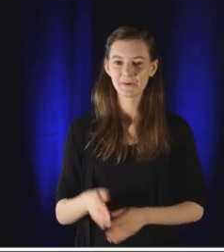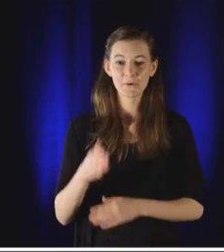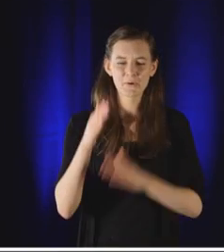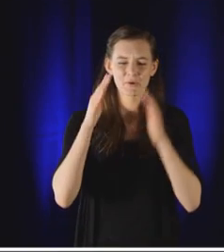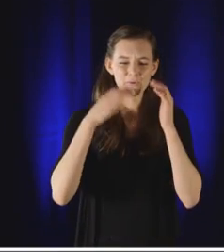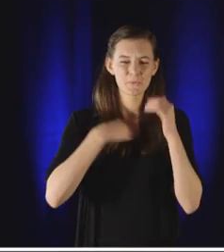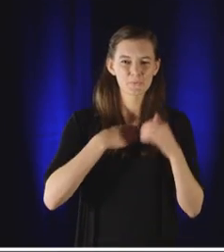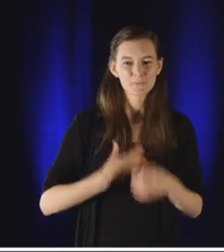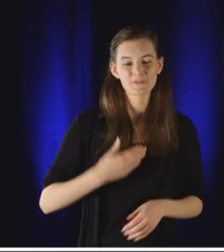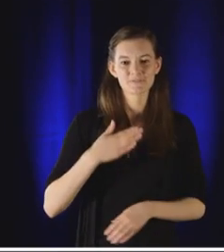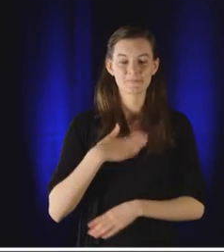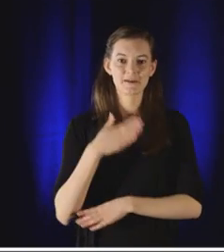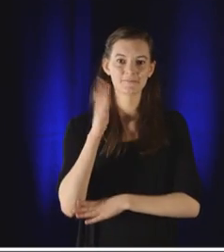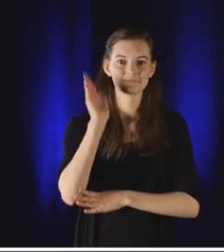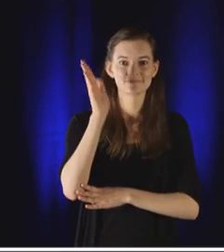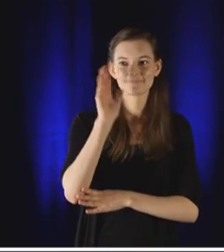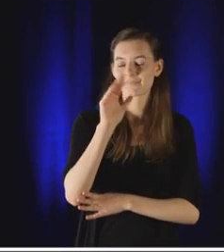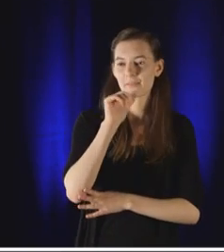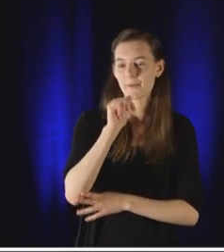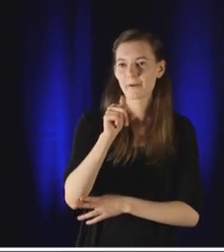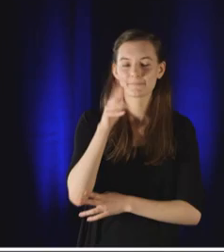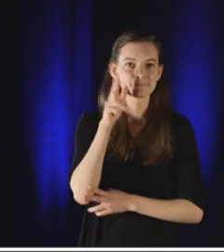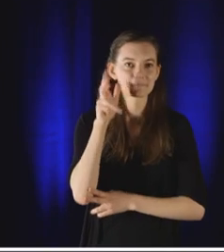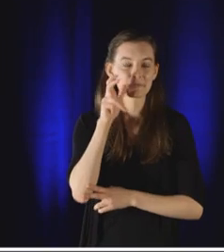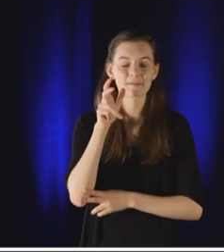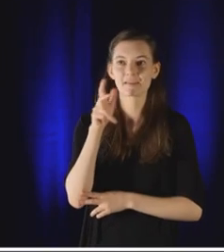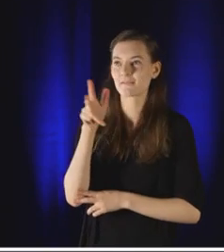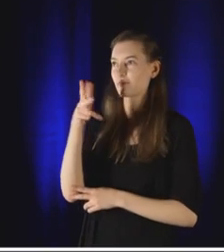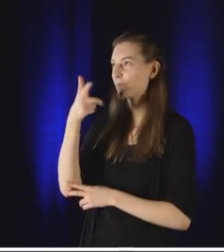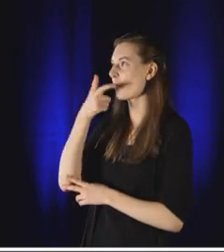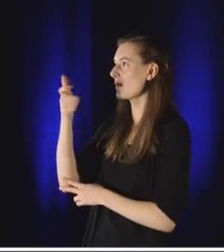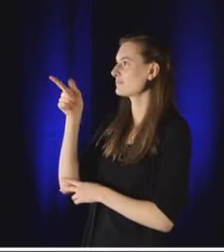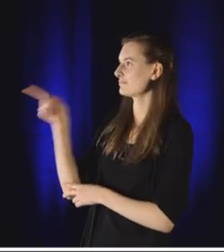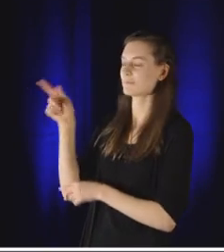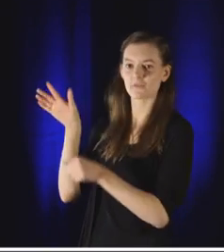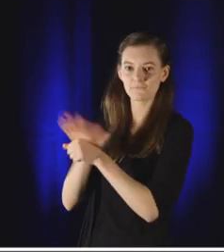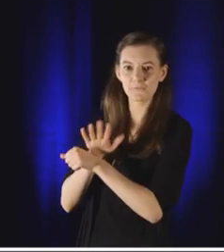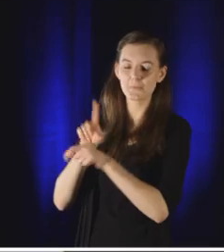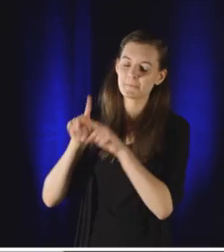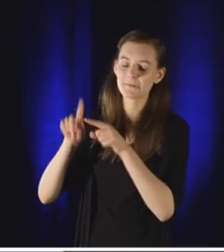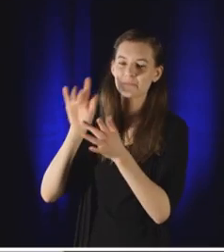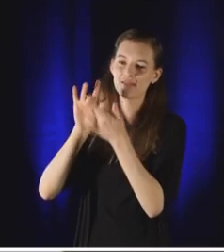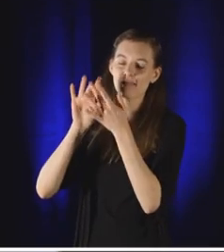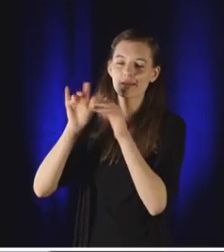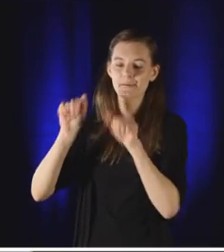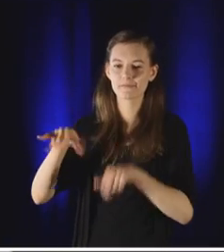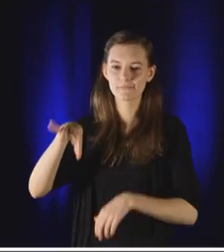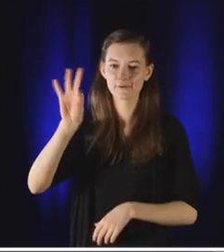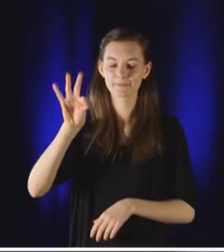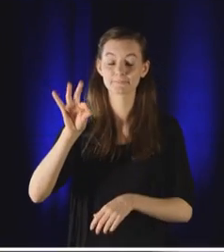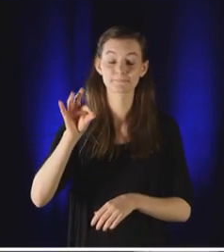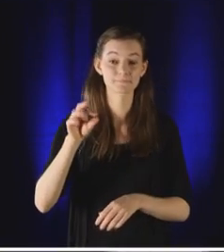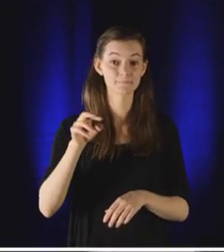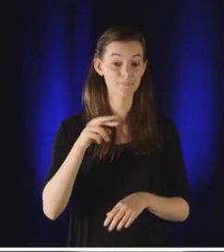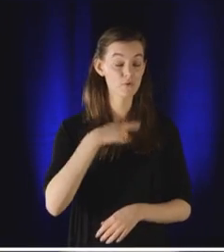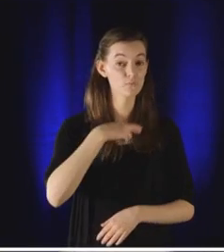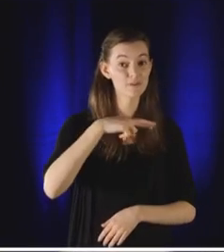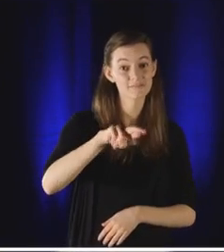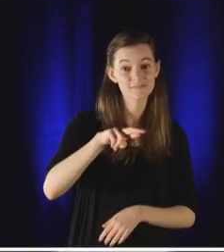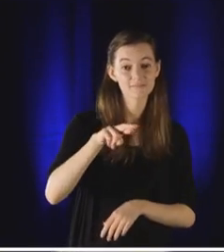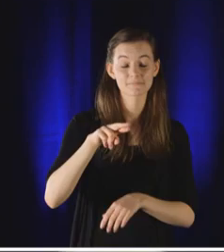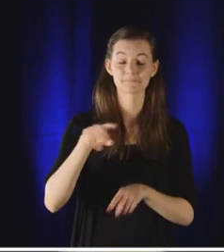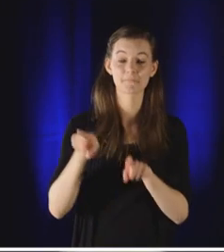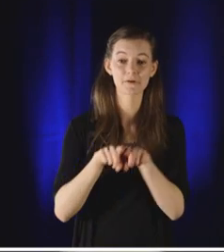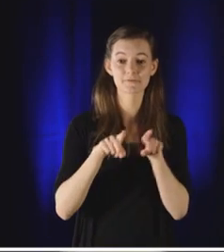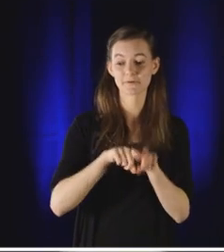I kind of wish you could watch those guys this whole time instead of me, but you can look them up online. And believe it or not, organized religion has been